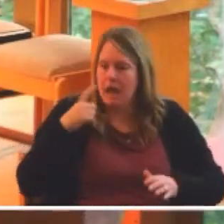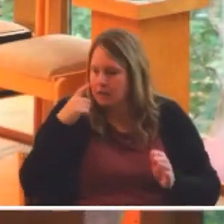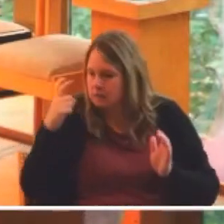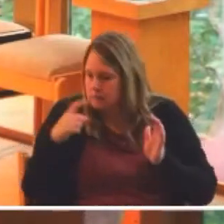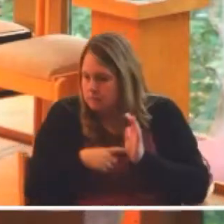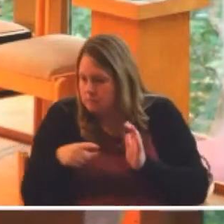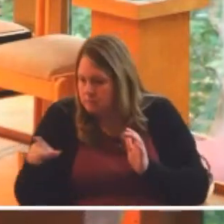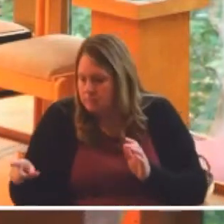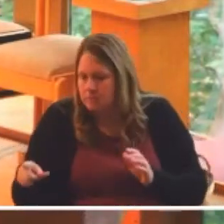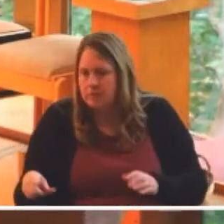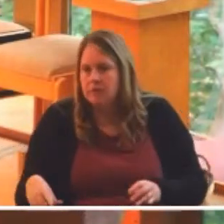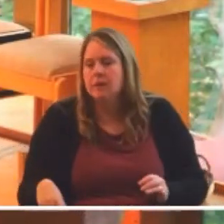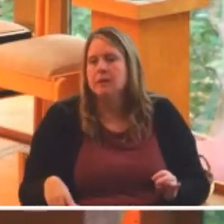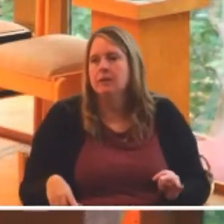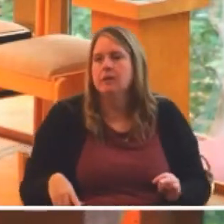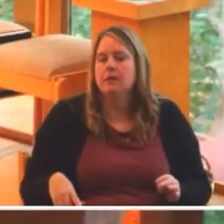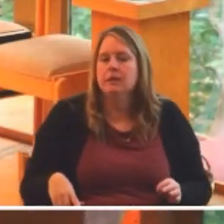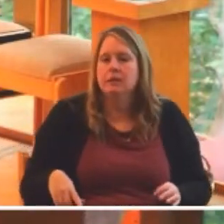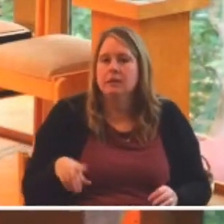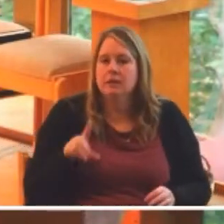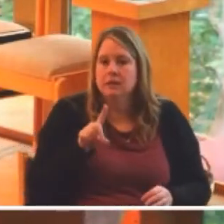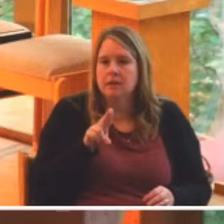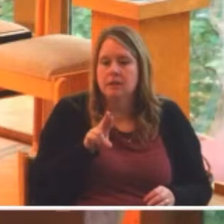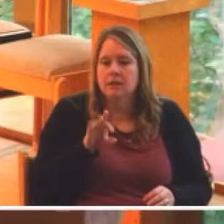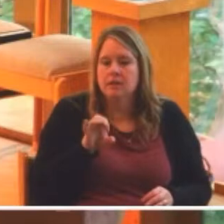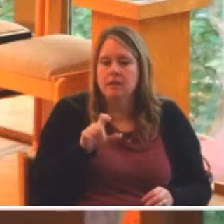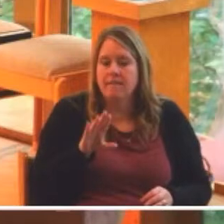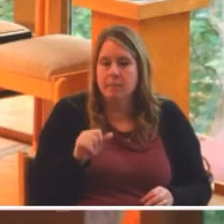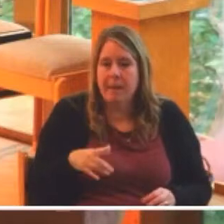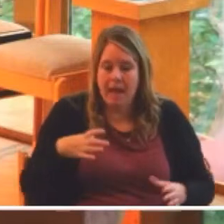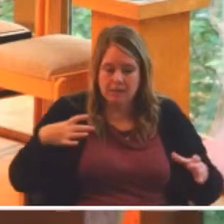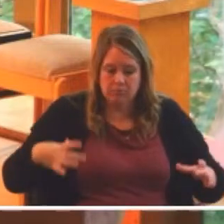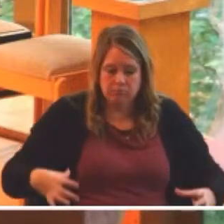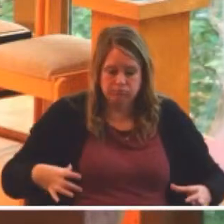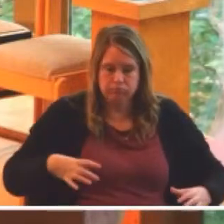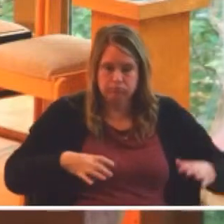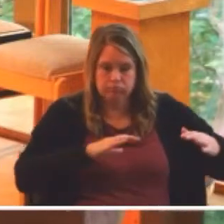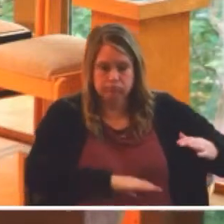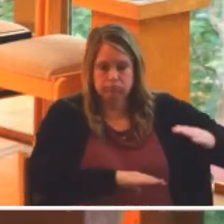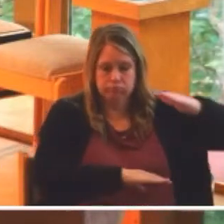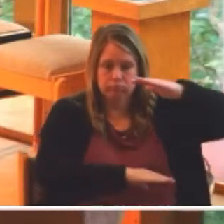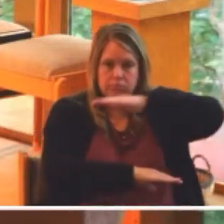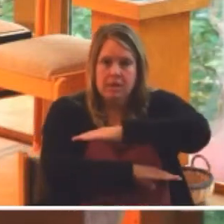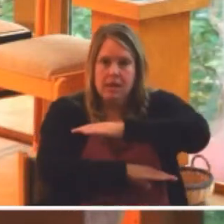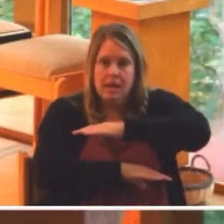duffel bags on his lap, sleeping under the awning of a FedEx store.